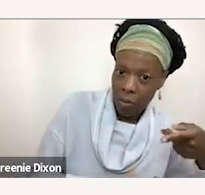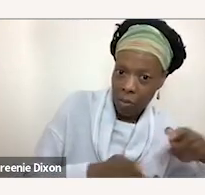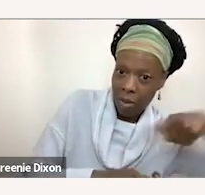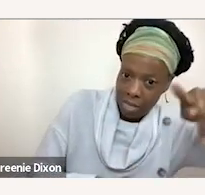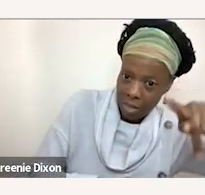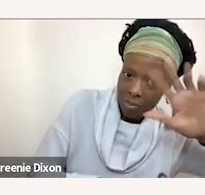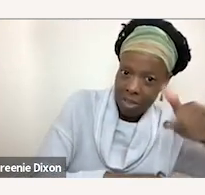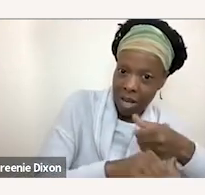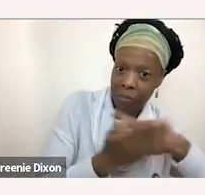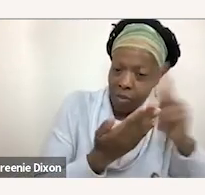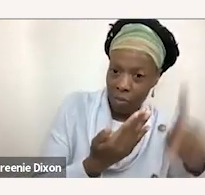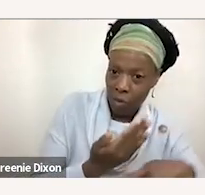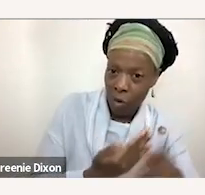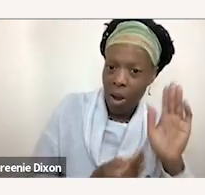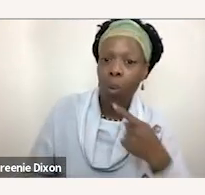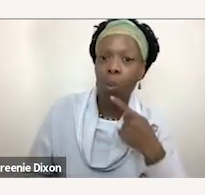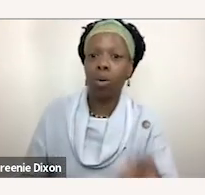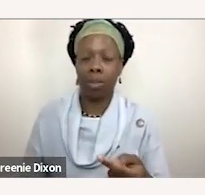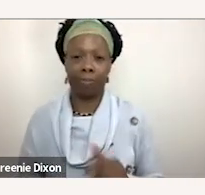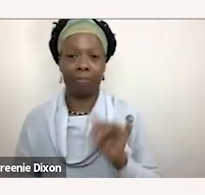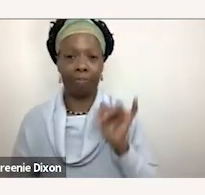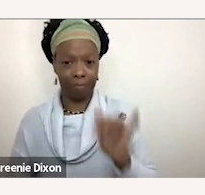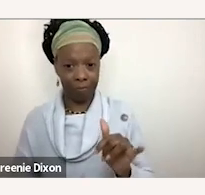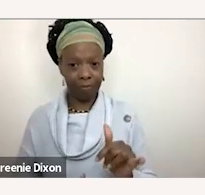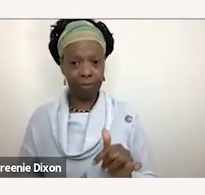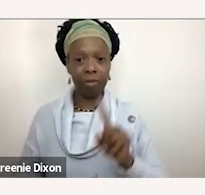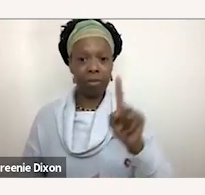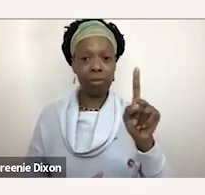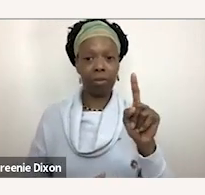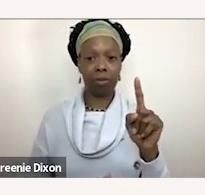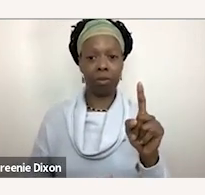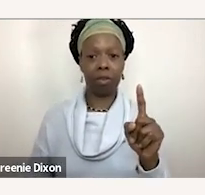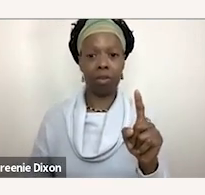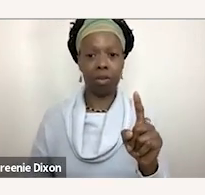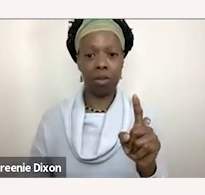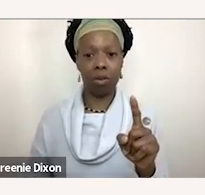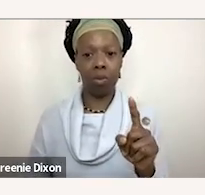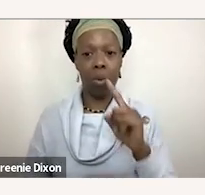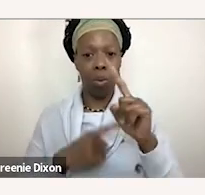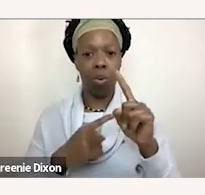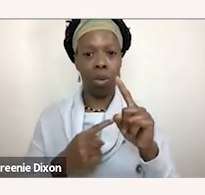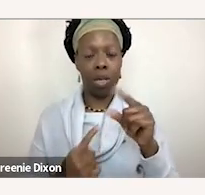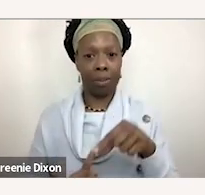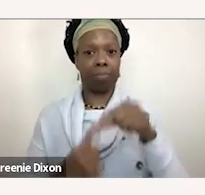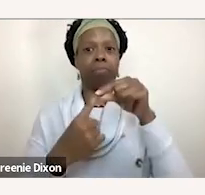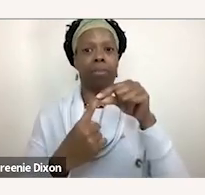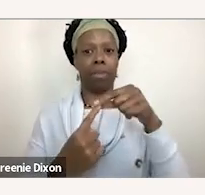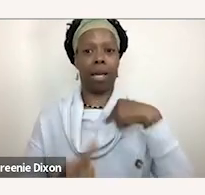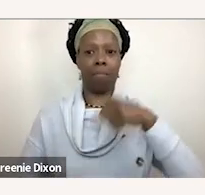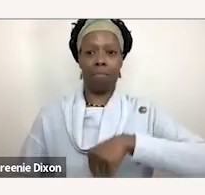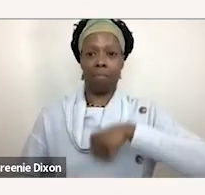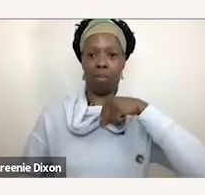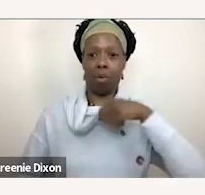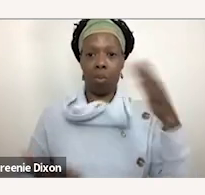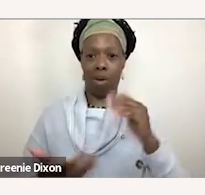i will say that um what uh for i'm particularly proud of how cpf